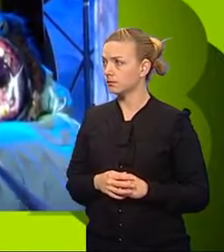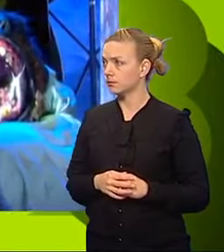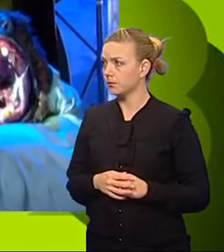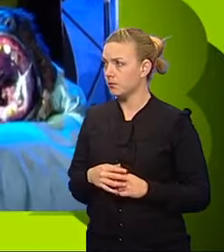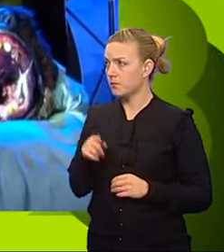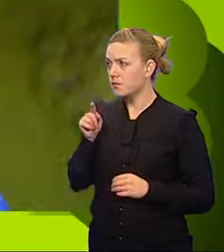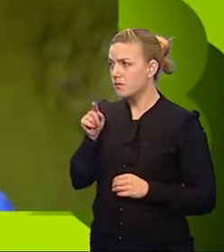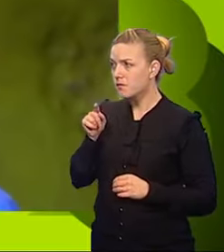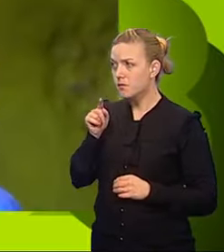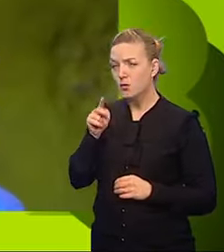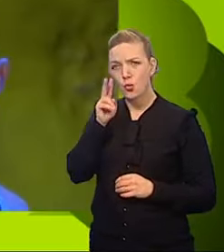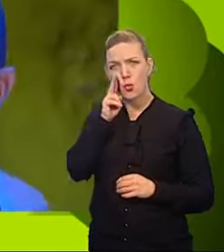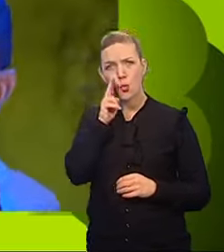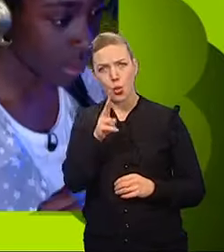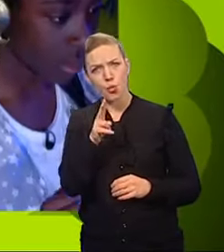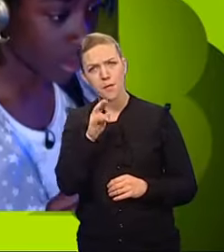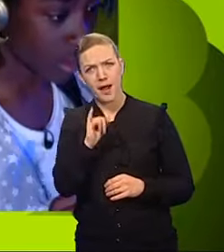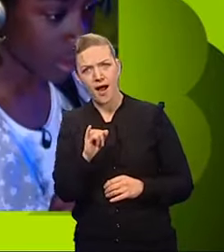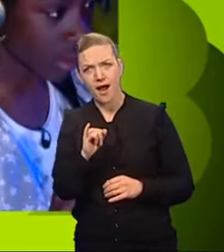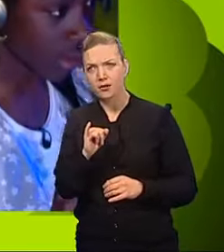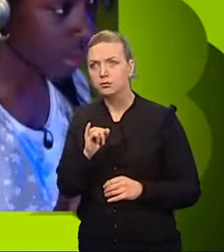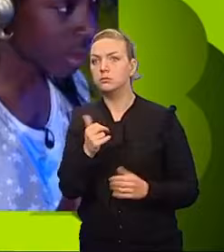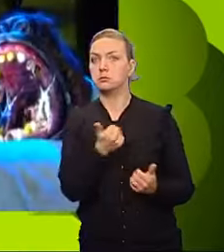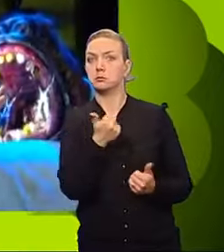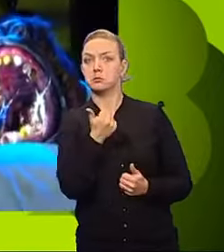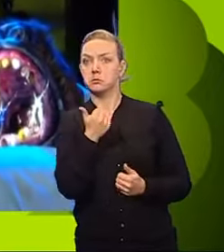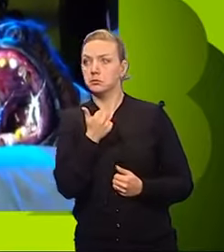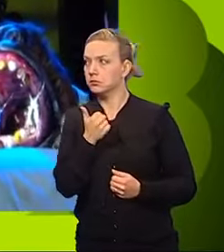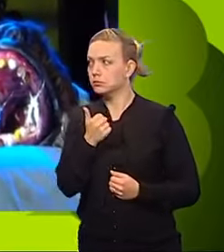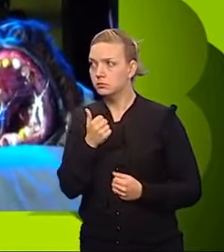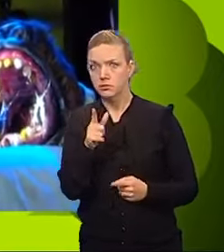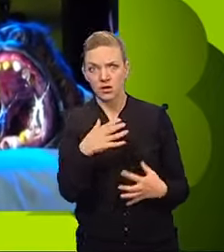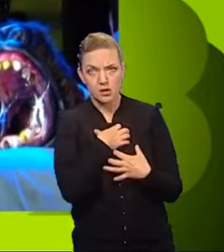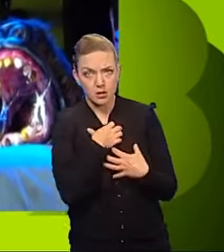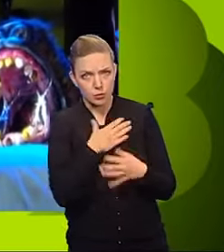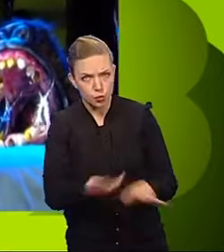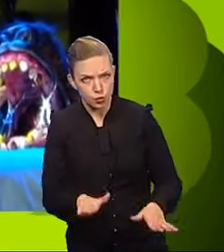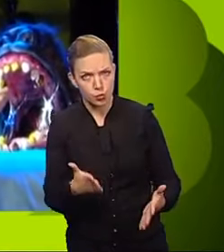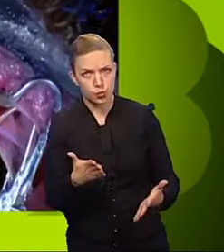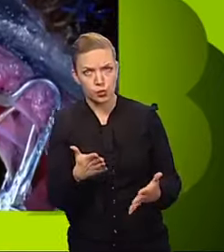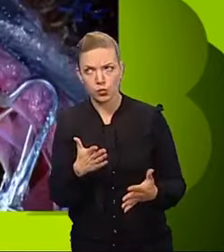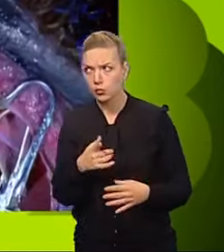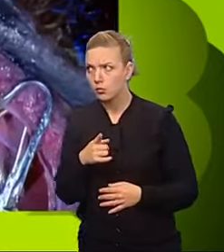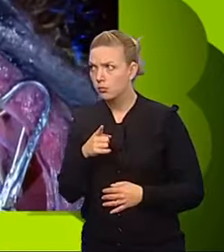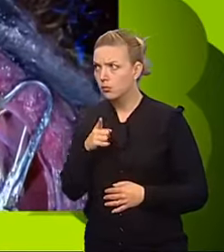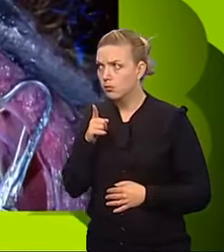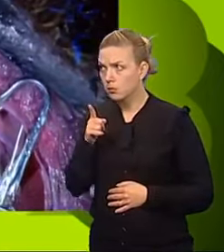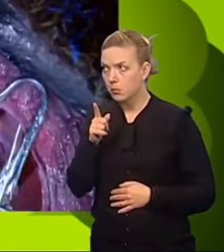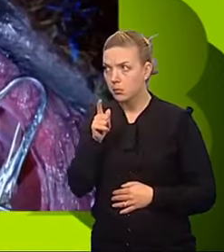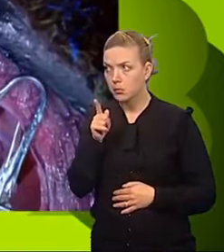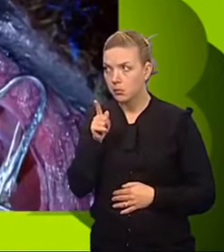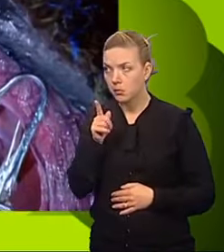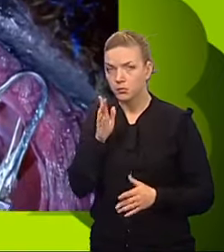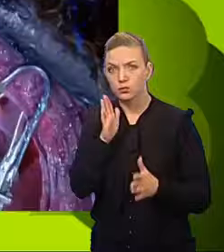Let's pull out this one because it looks a bad one. okay, yeah, yeah. Don't be scared, Tom. Marcel's gone for a rotten tooth.